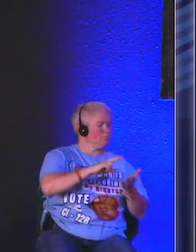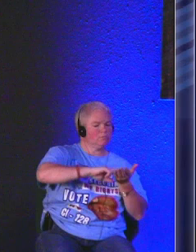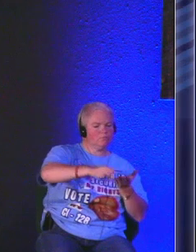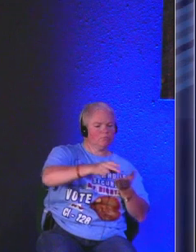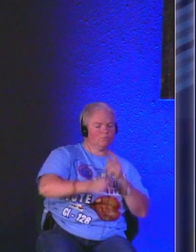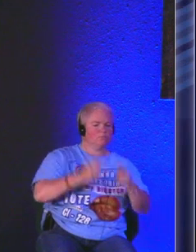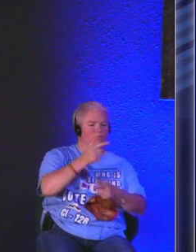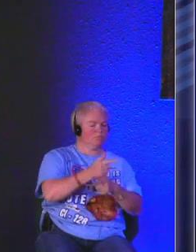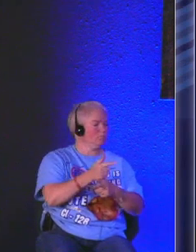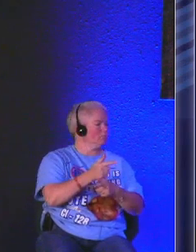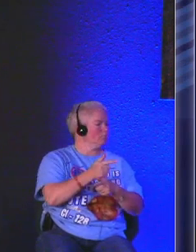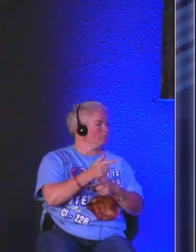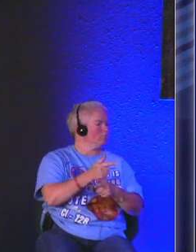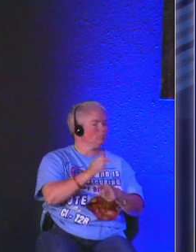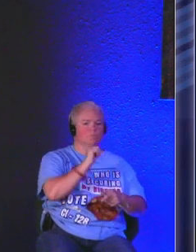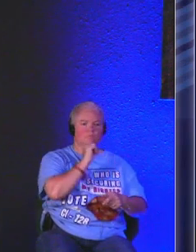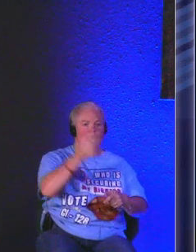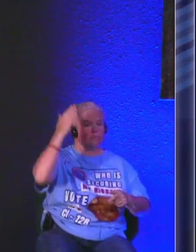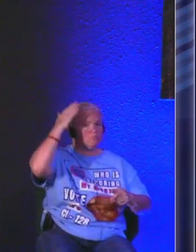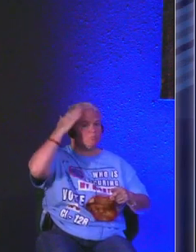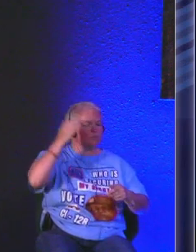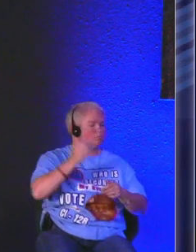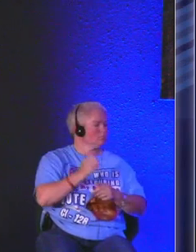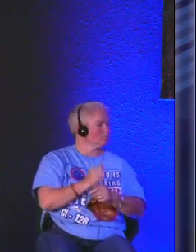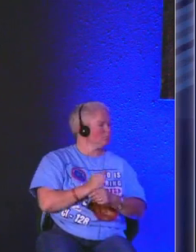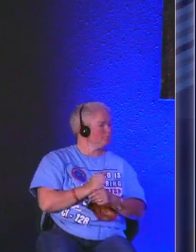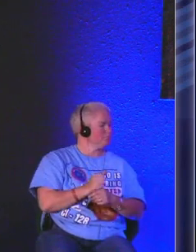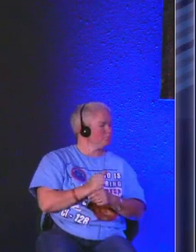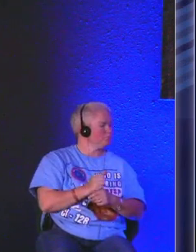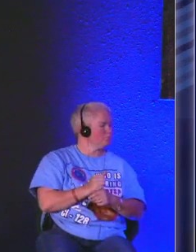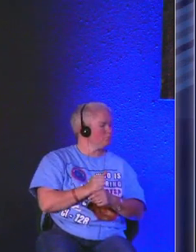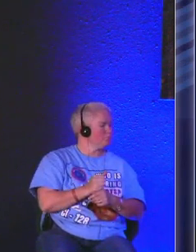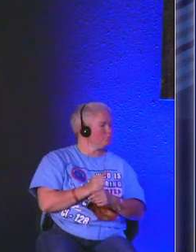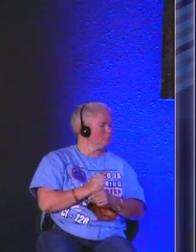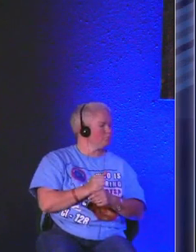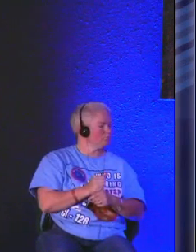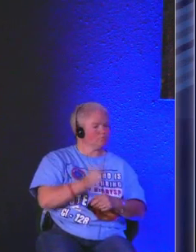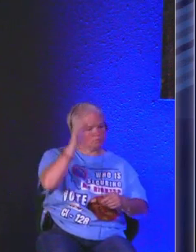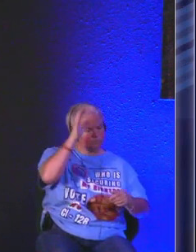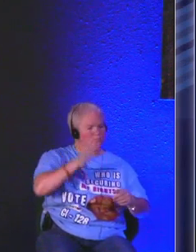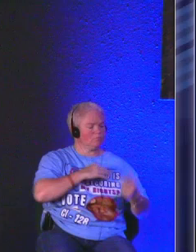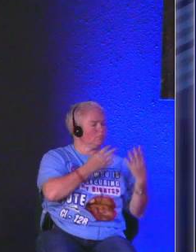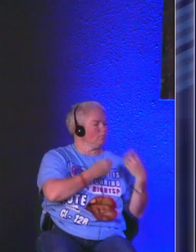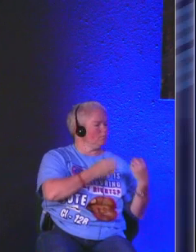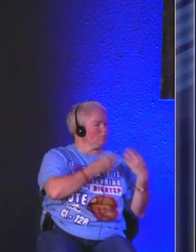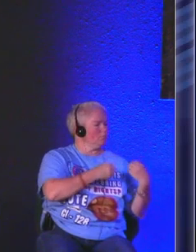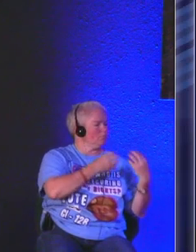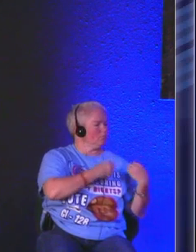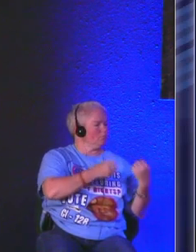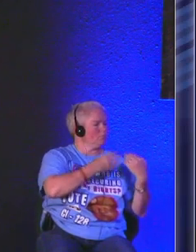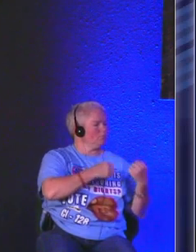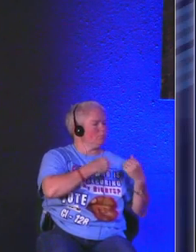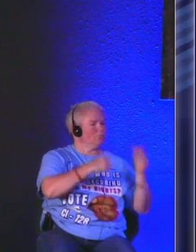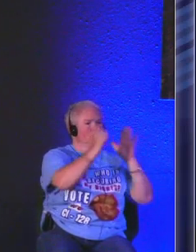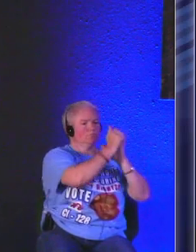holy or righteous I just don't think they are it's all based on man's desires and